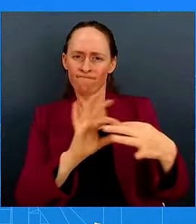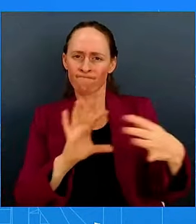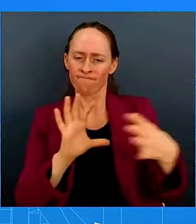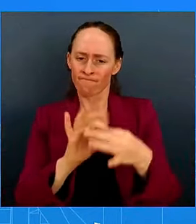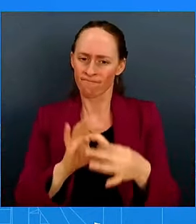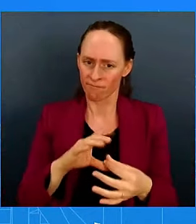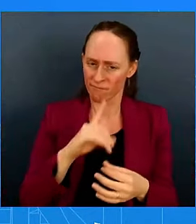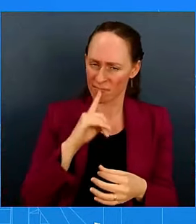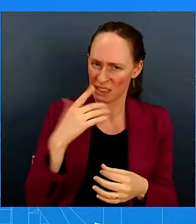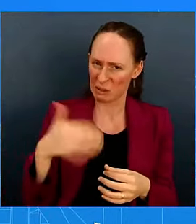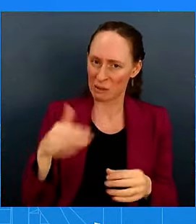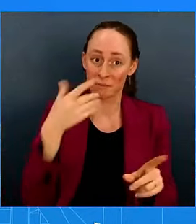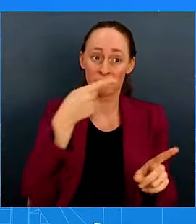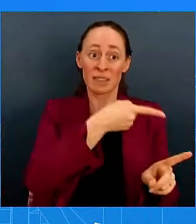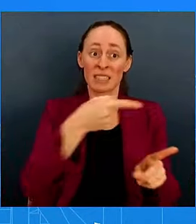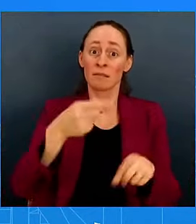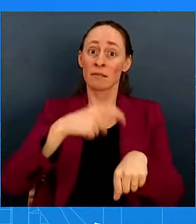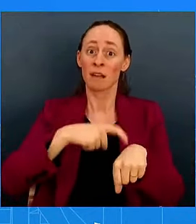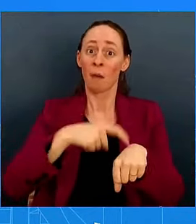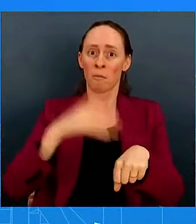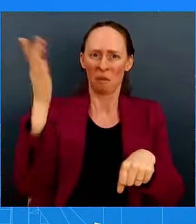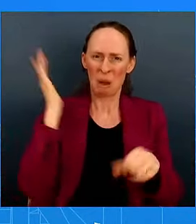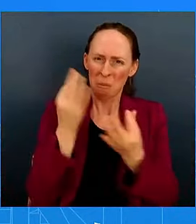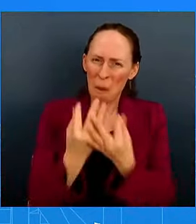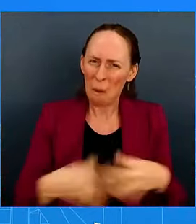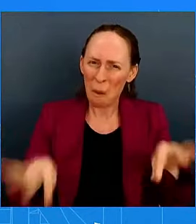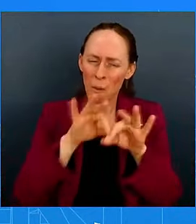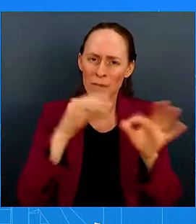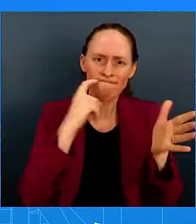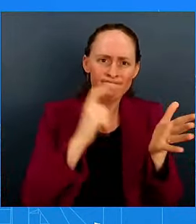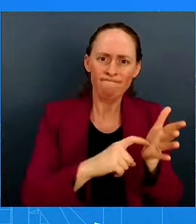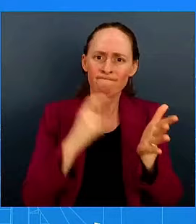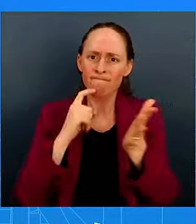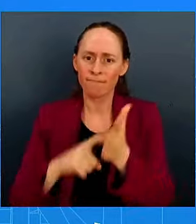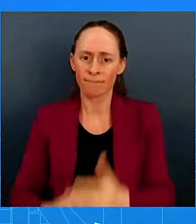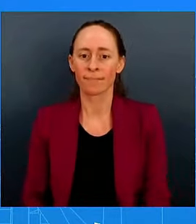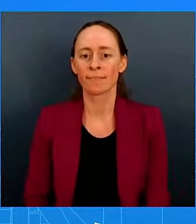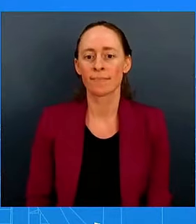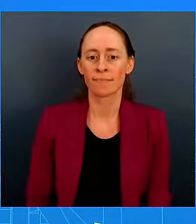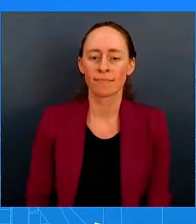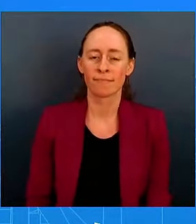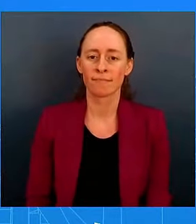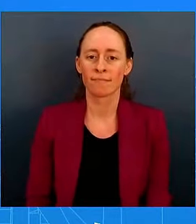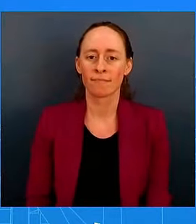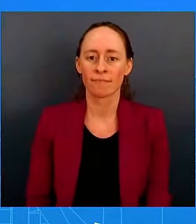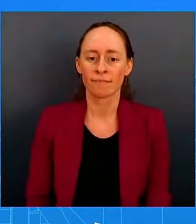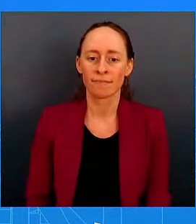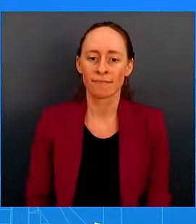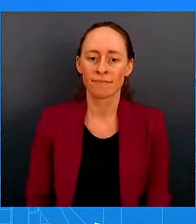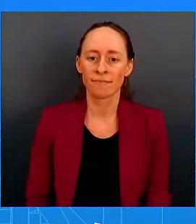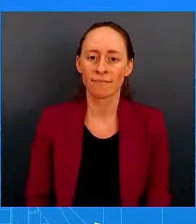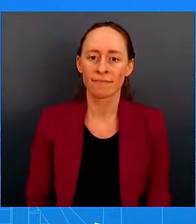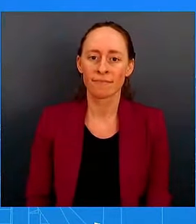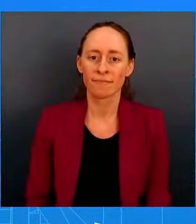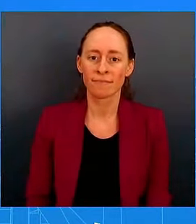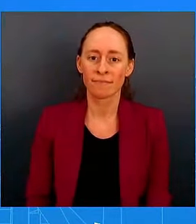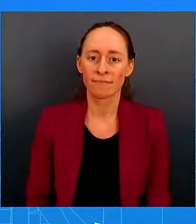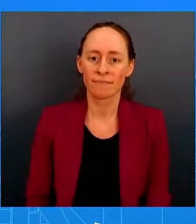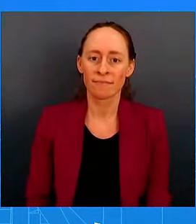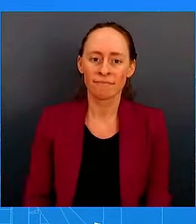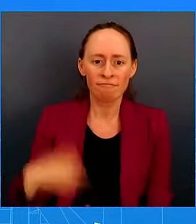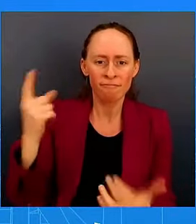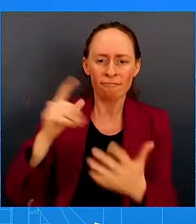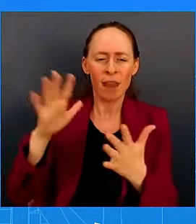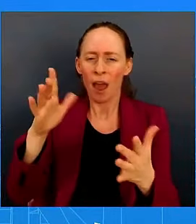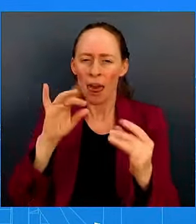in the past three and a half years. Look, I'm I'm you know, in a personal way. I know I hear the question. What I